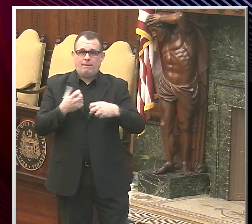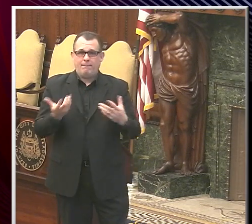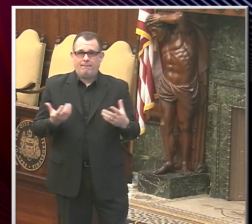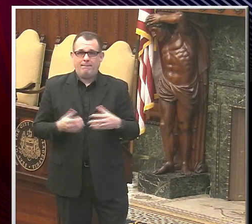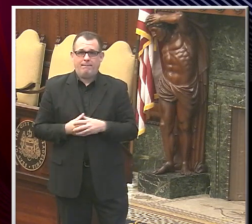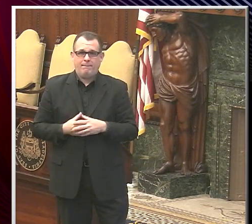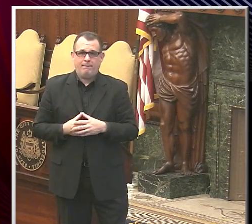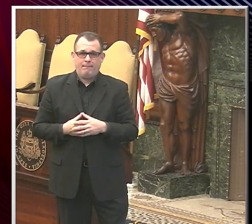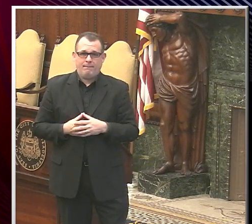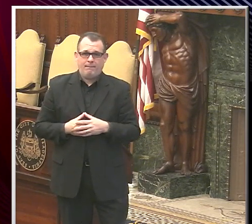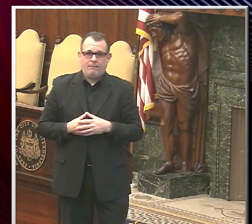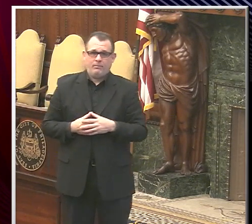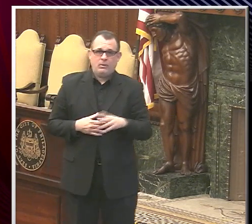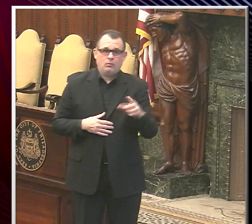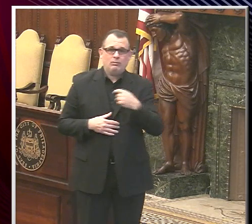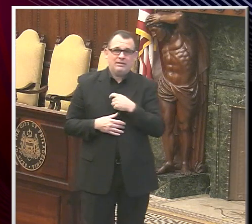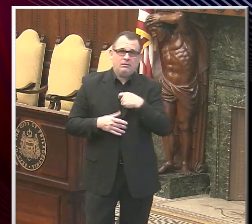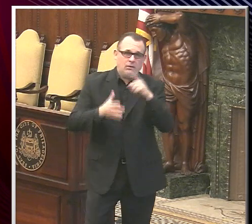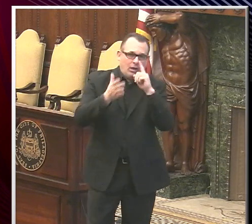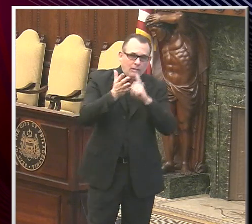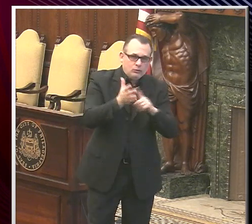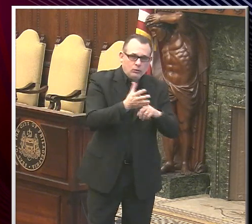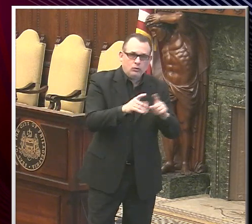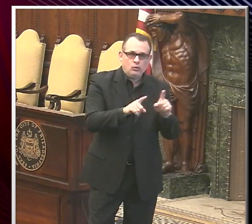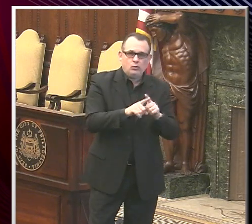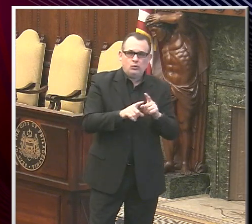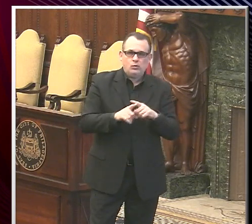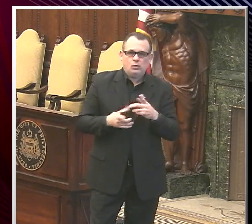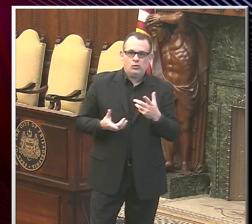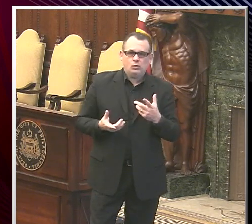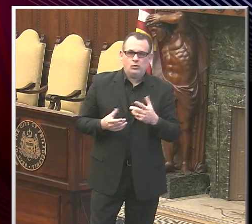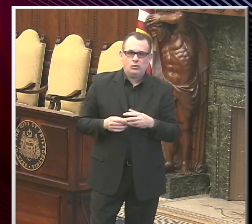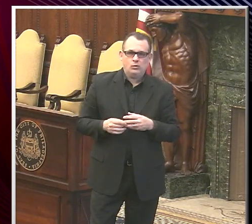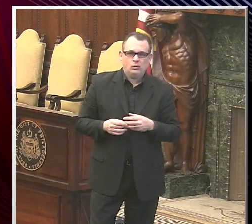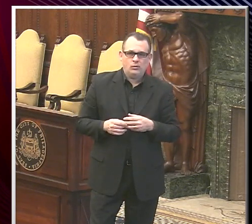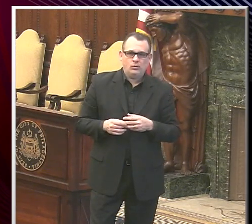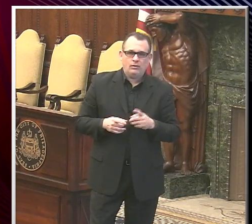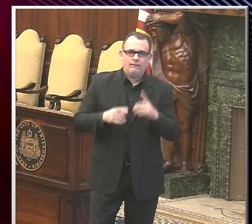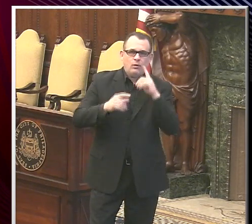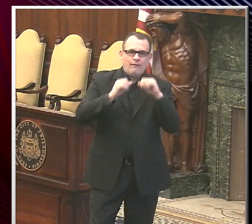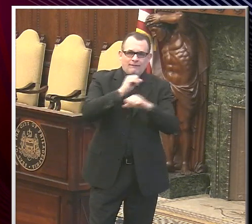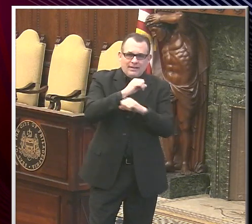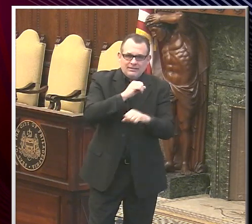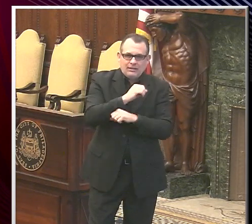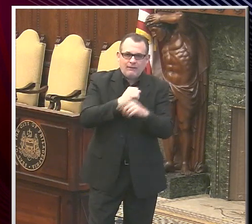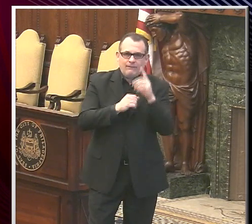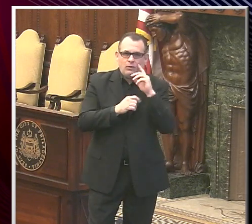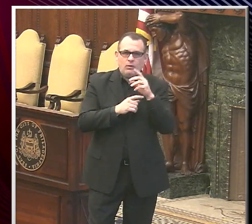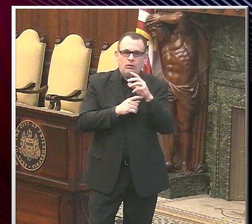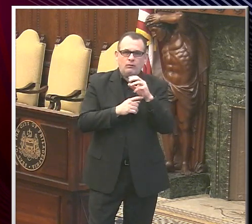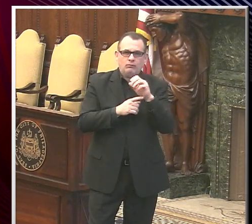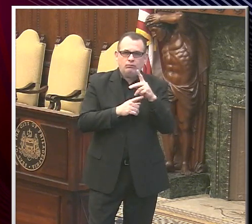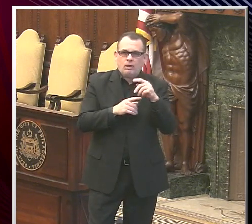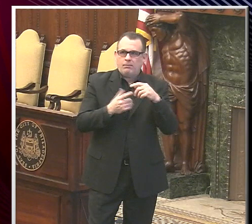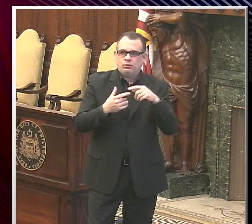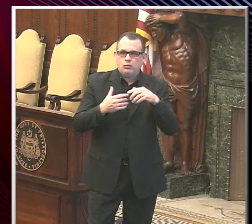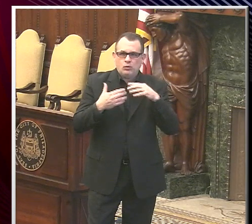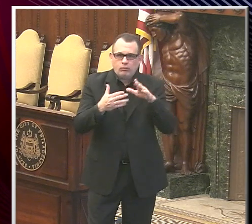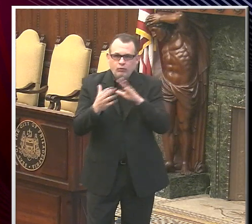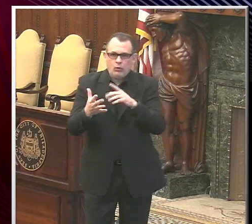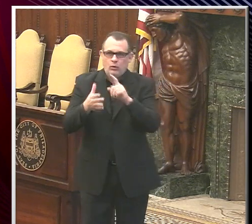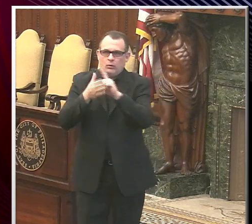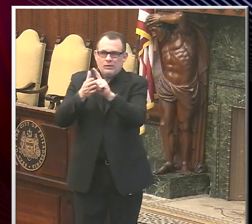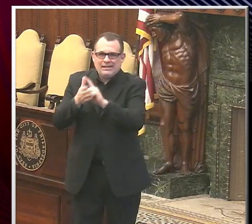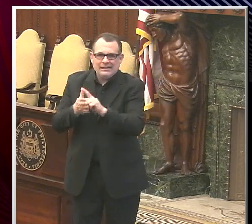We are looking to kind of put forth a new framework for the roadmap in the next few weeks. And so you will continue